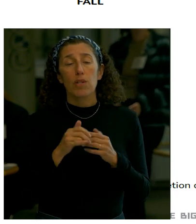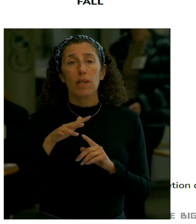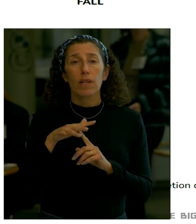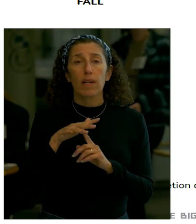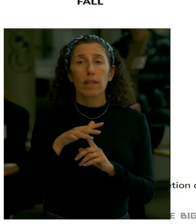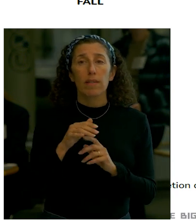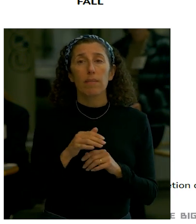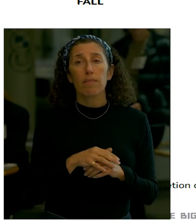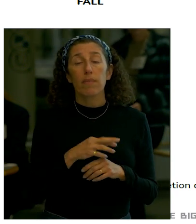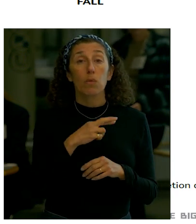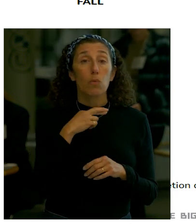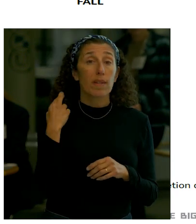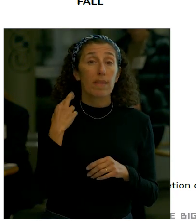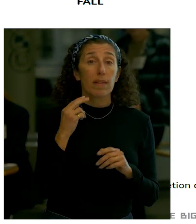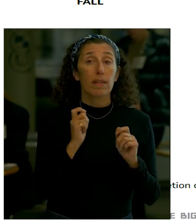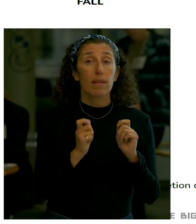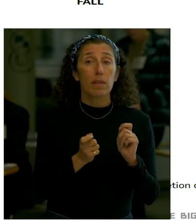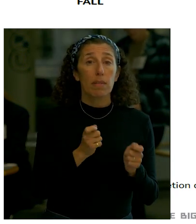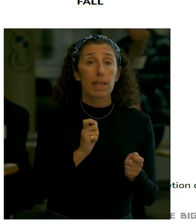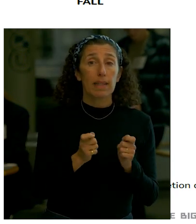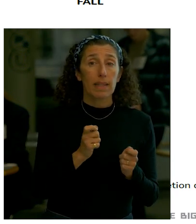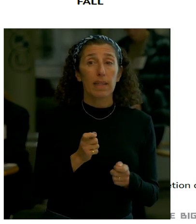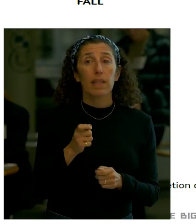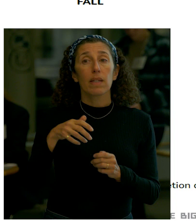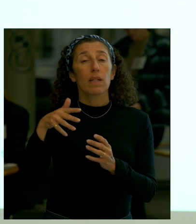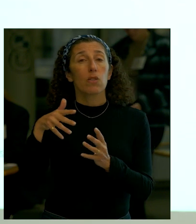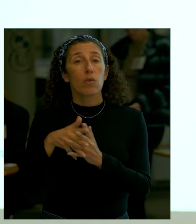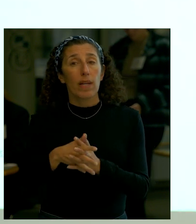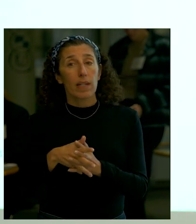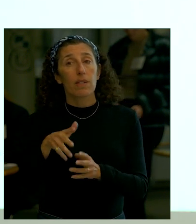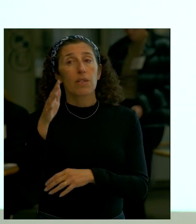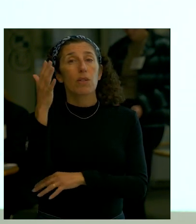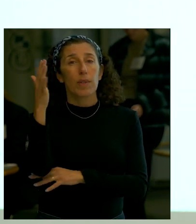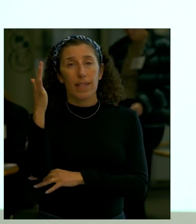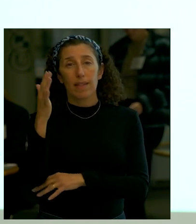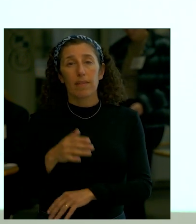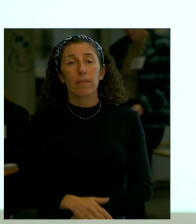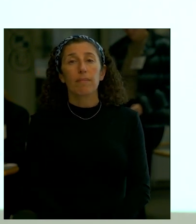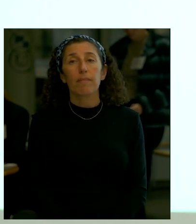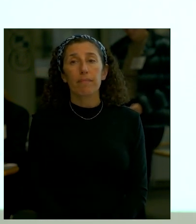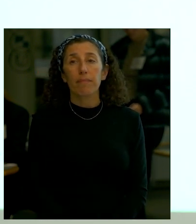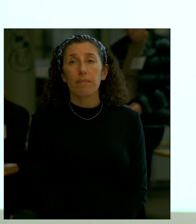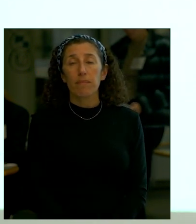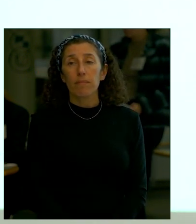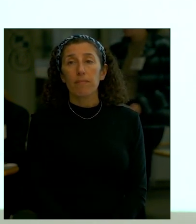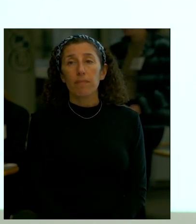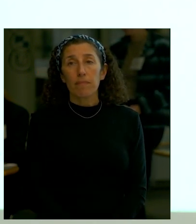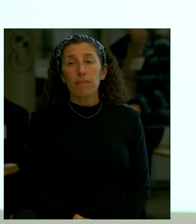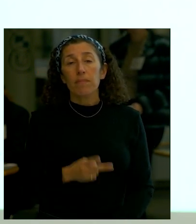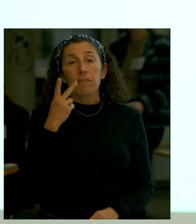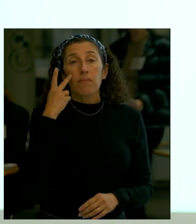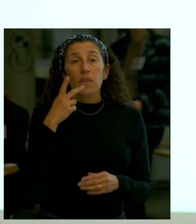here's a project schedule that shows the development of the design of the project and right now we're at the first part